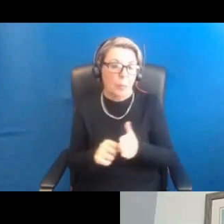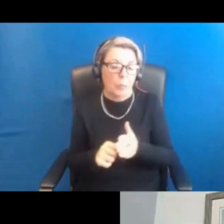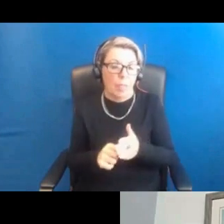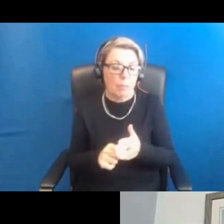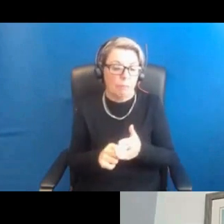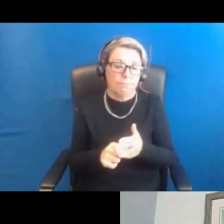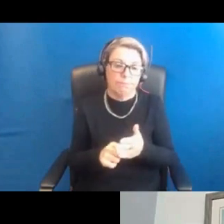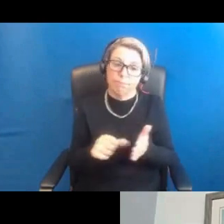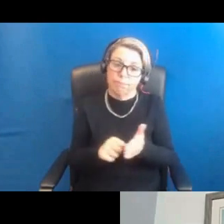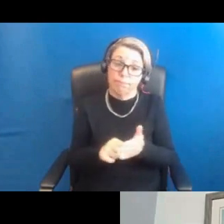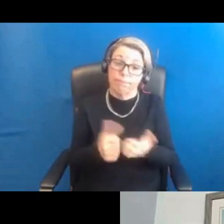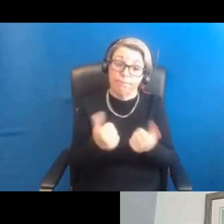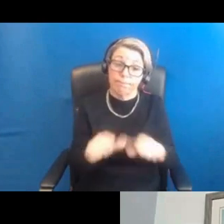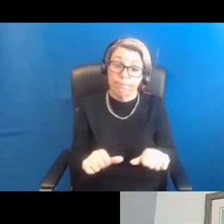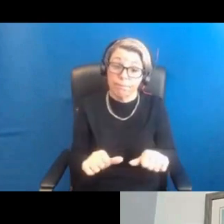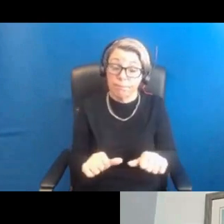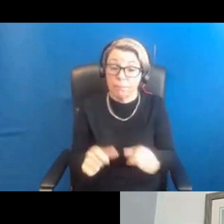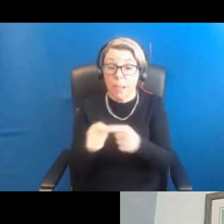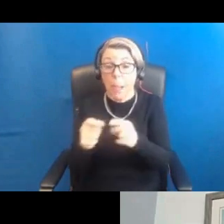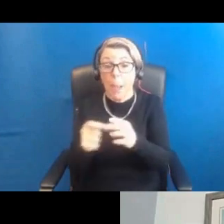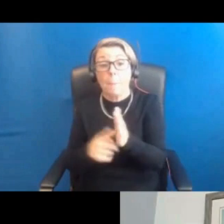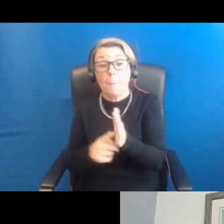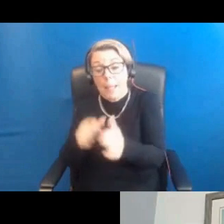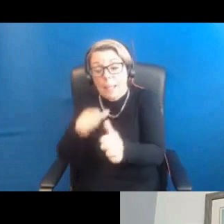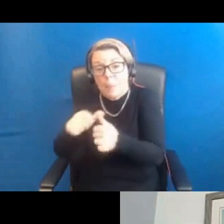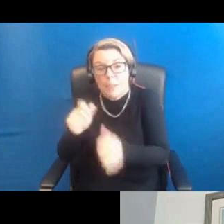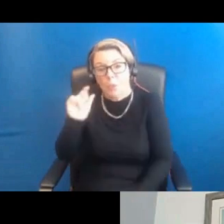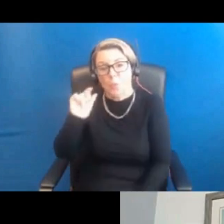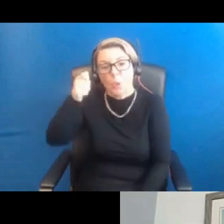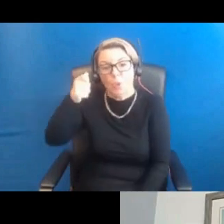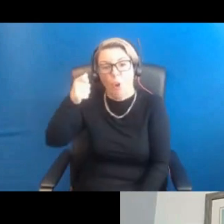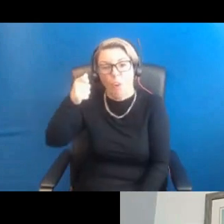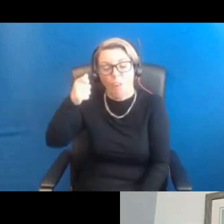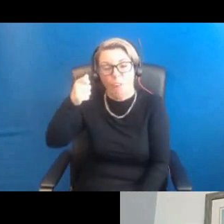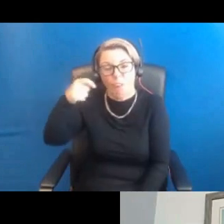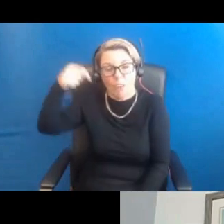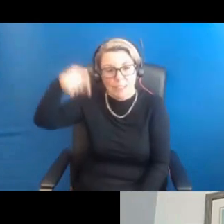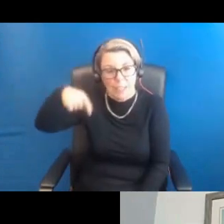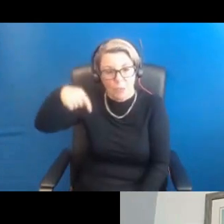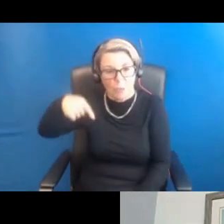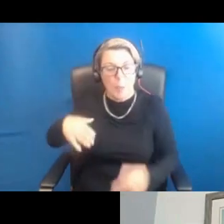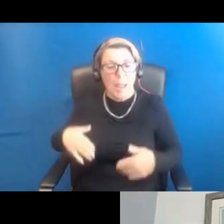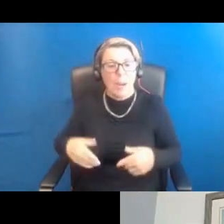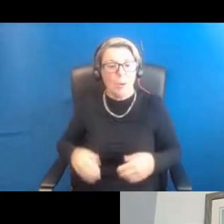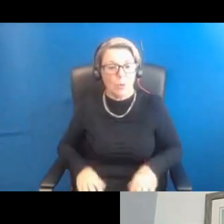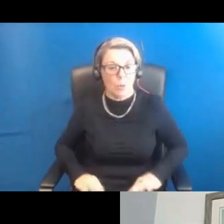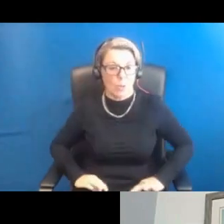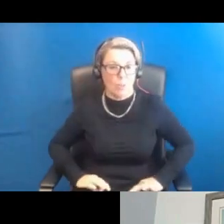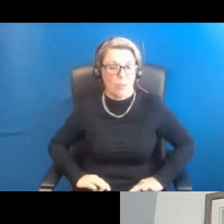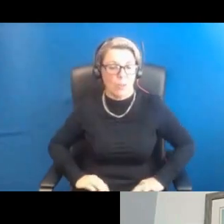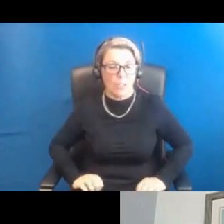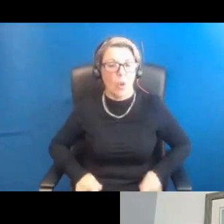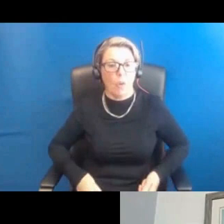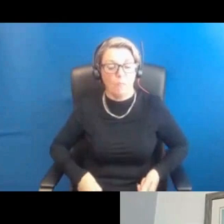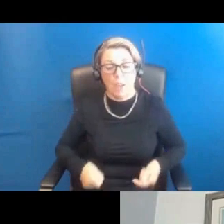The pill is better at switching things off, and because it's got some oestrogen in it, that is